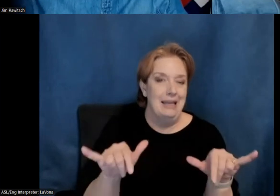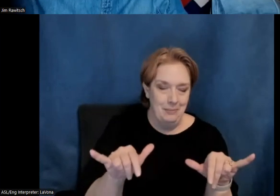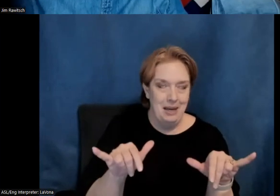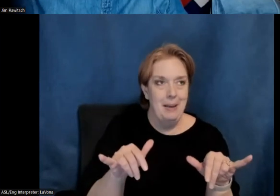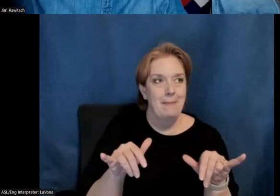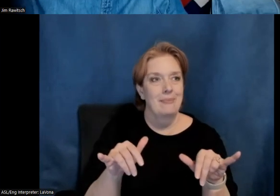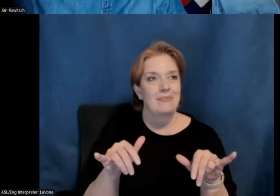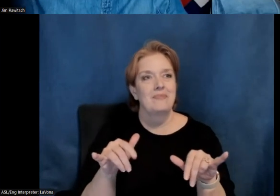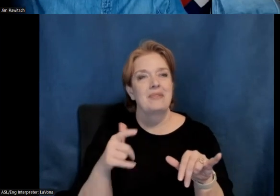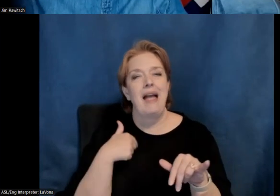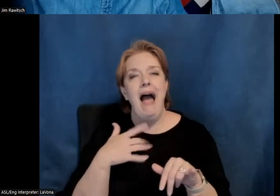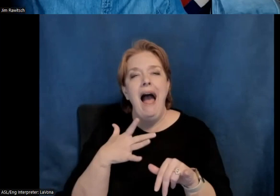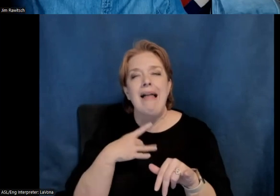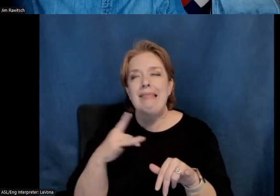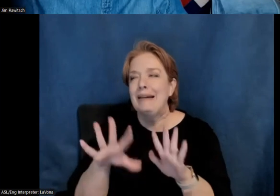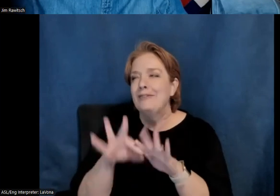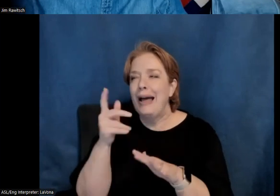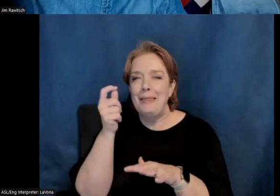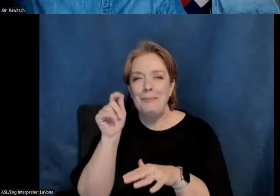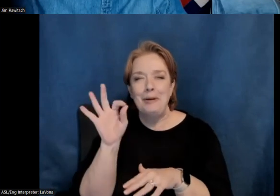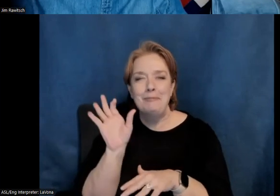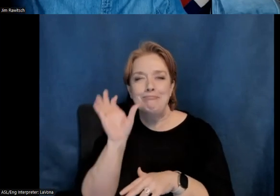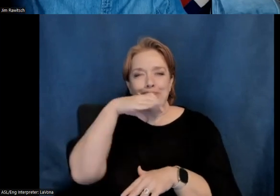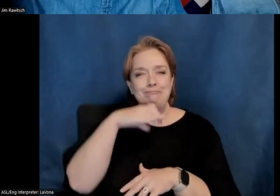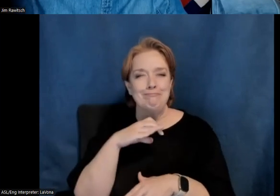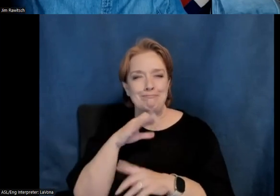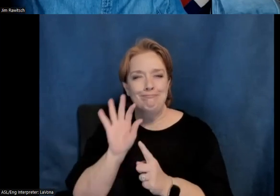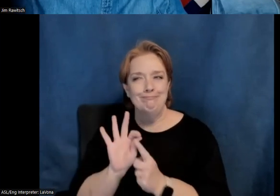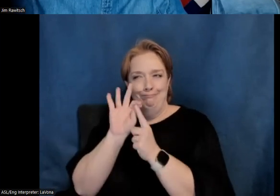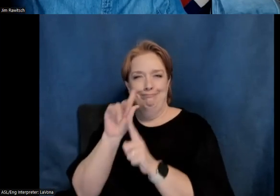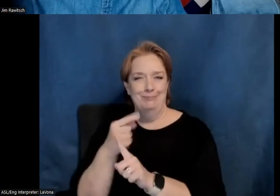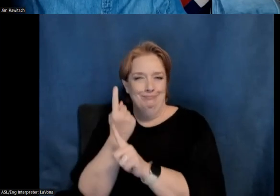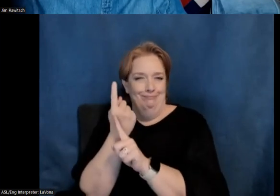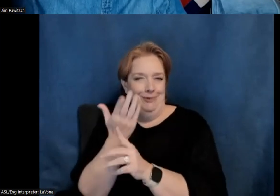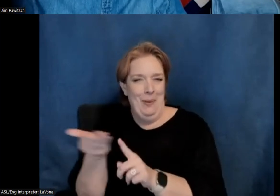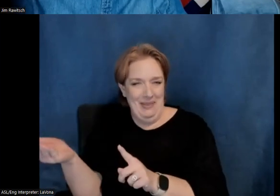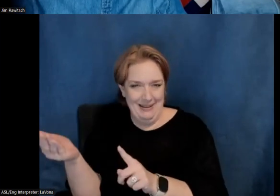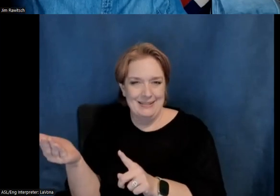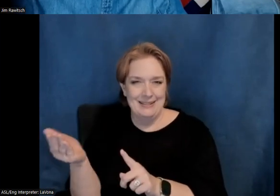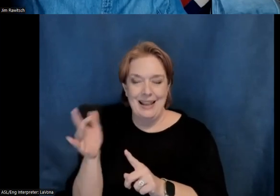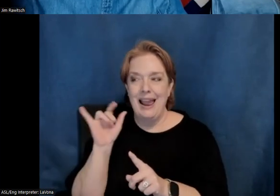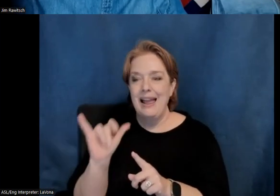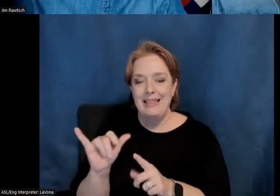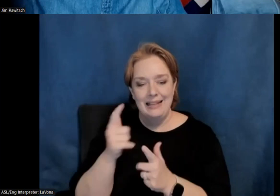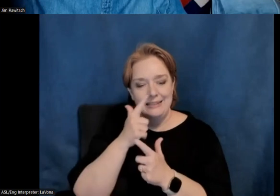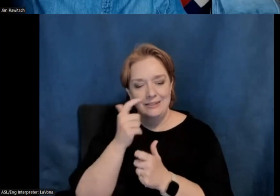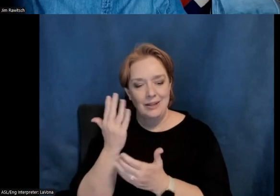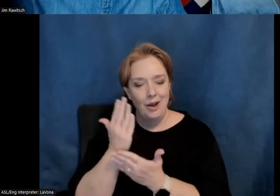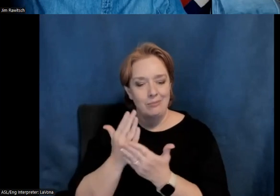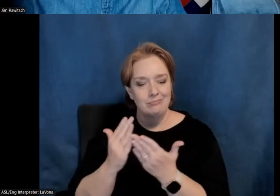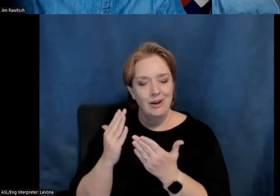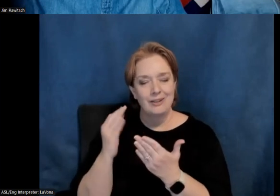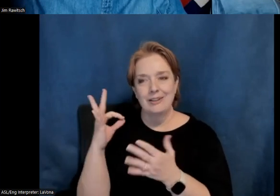these sort of quirky things, interesting and part of the fabric of what make